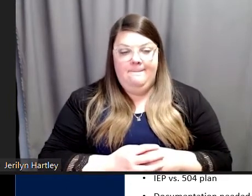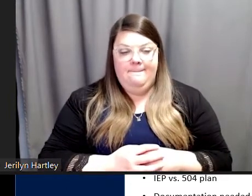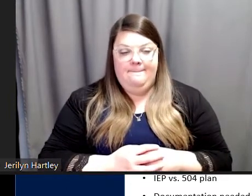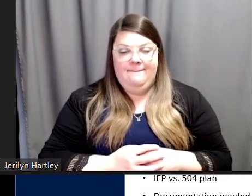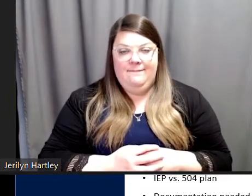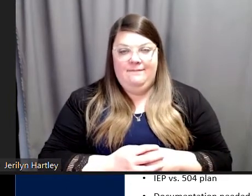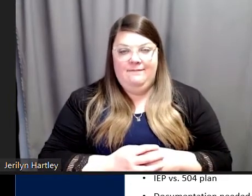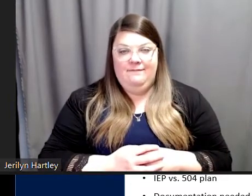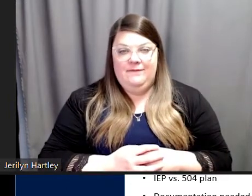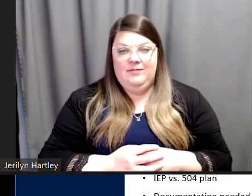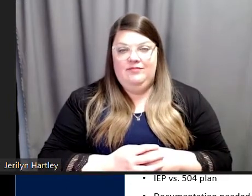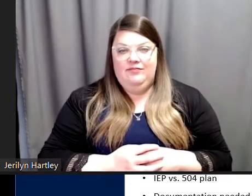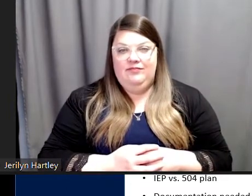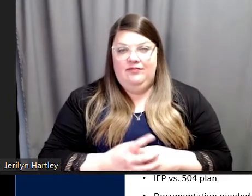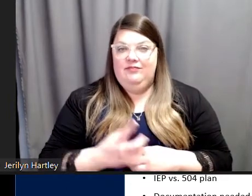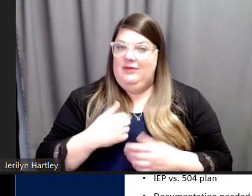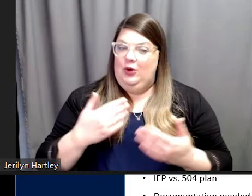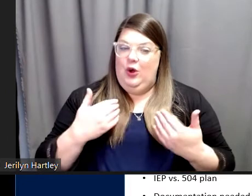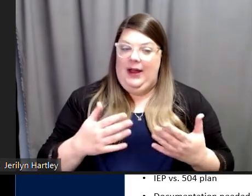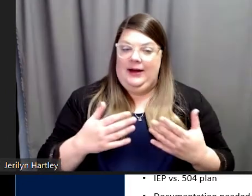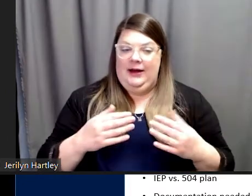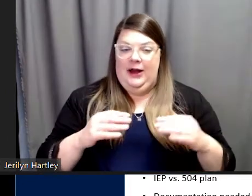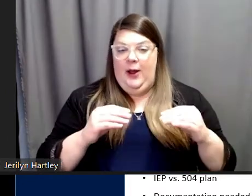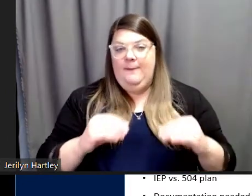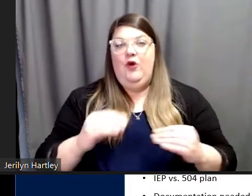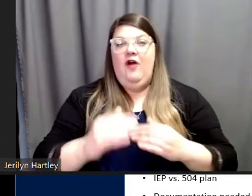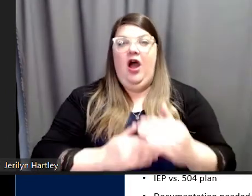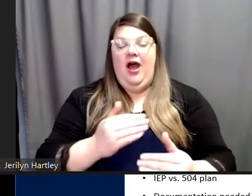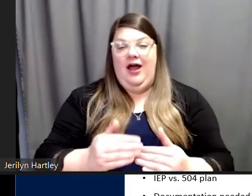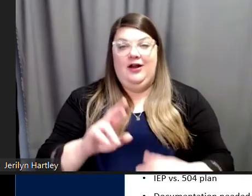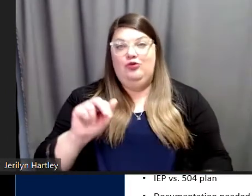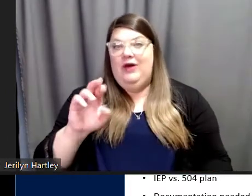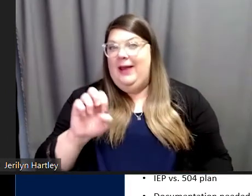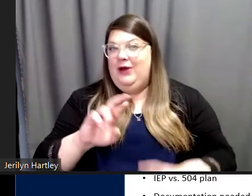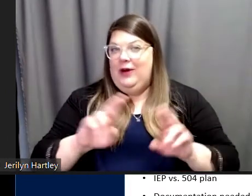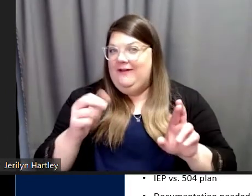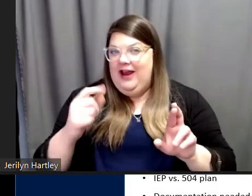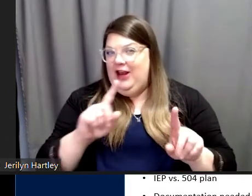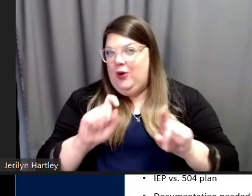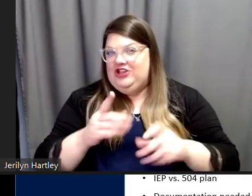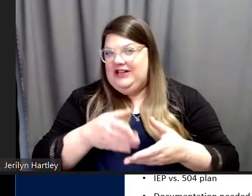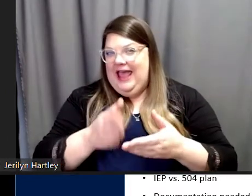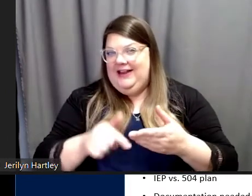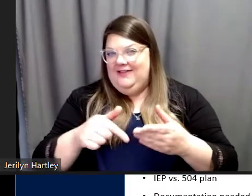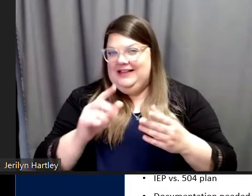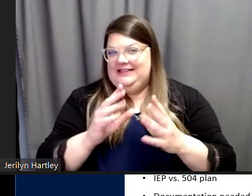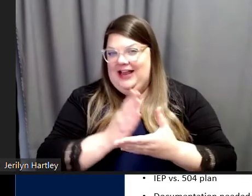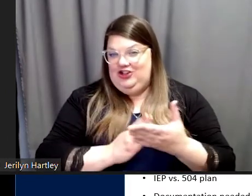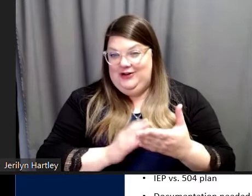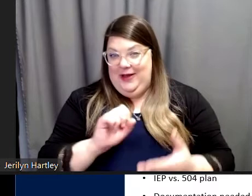All right, we'll go ahead and move on and Ray be ready for any questions that might come at the end of this section. Okay.